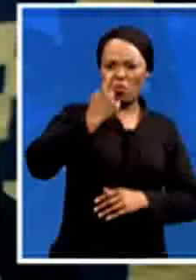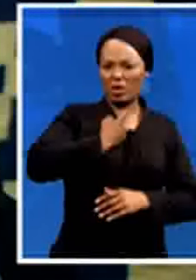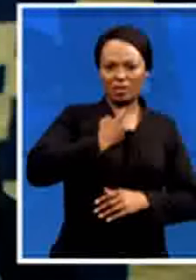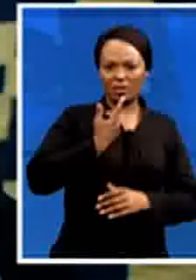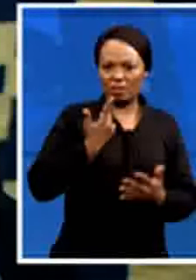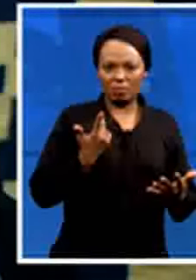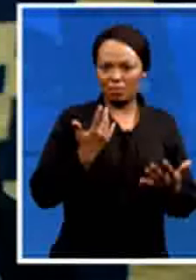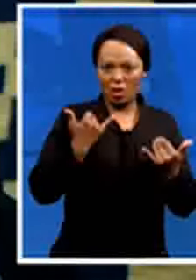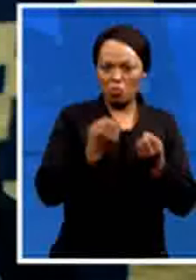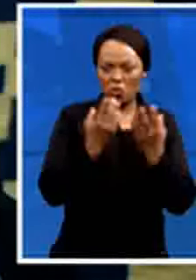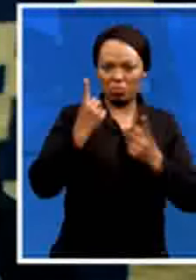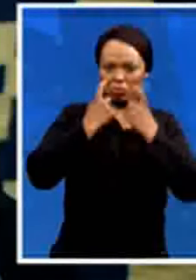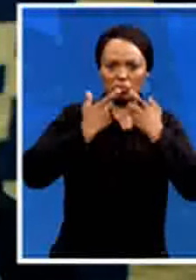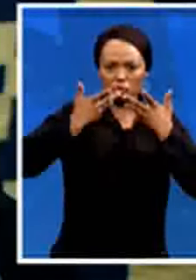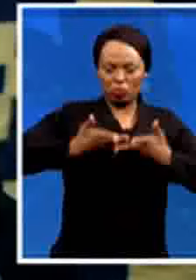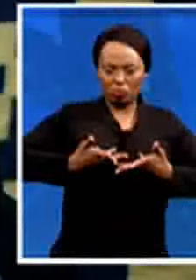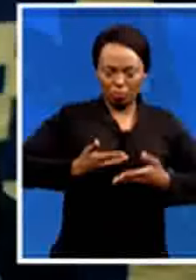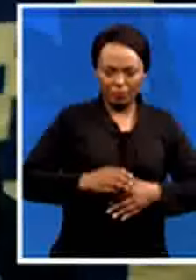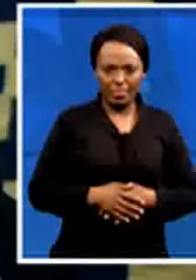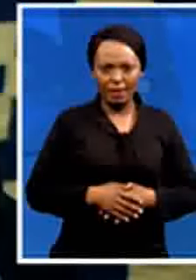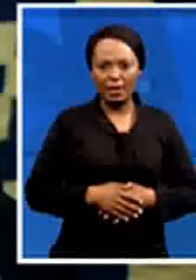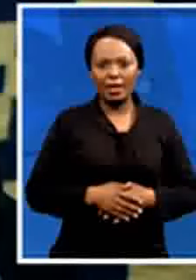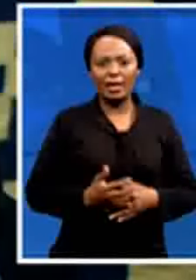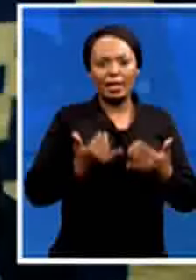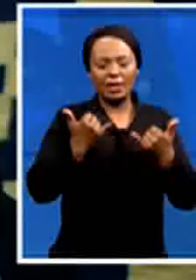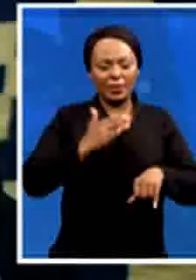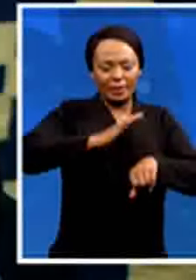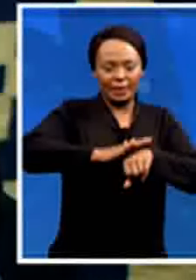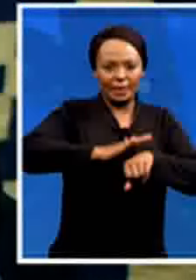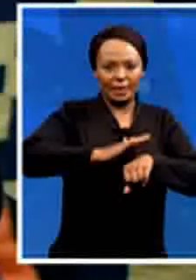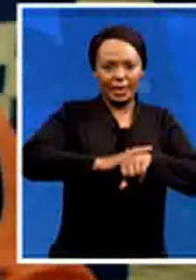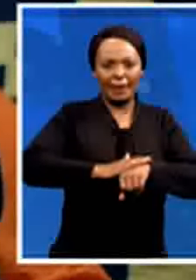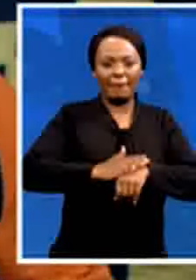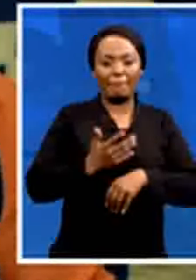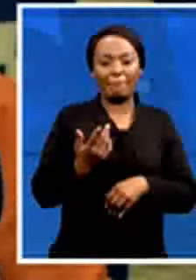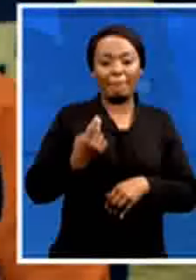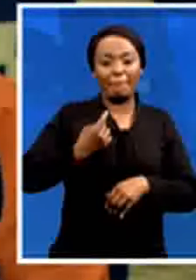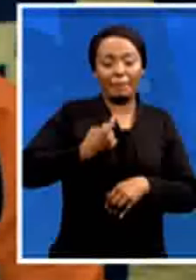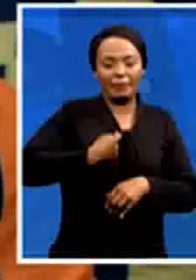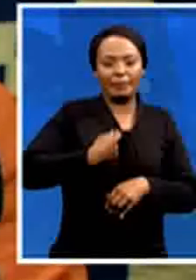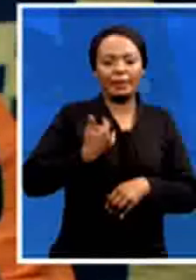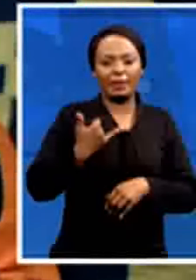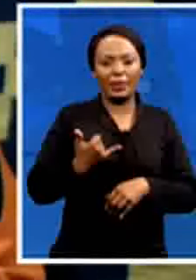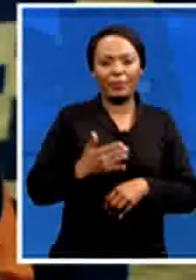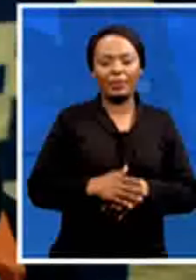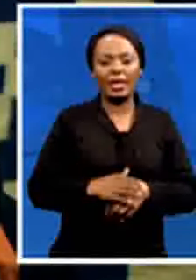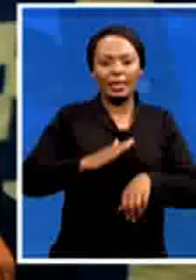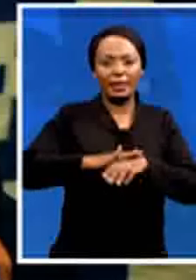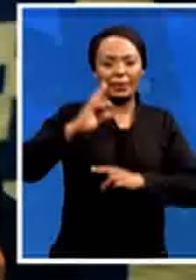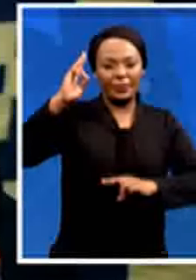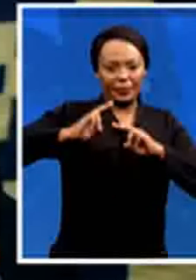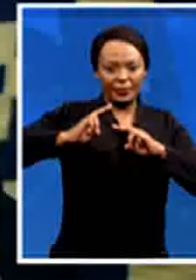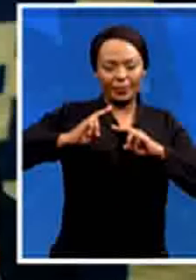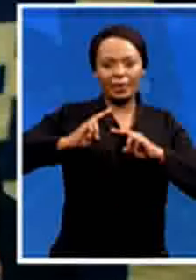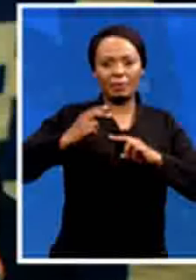over i know time is time for all of us i'm going to give over to our chairperson sam um